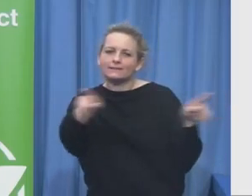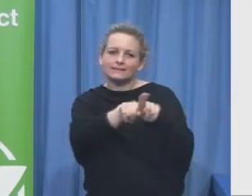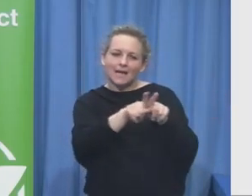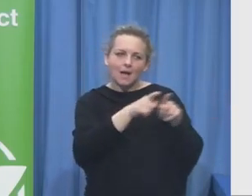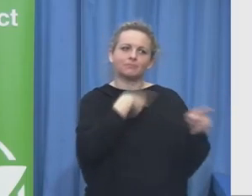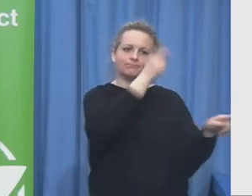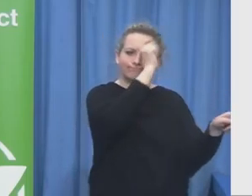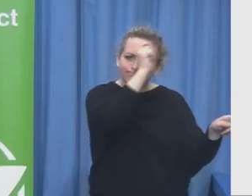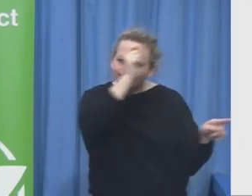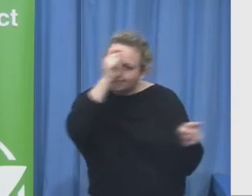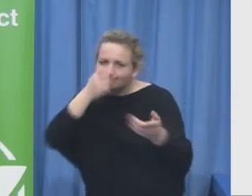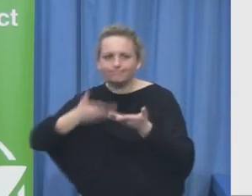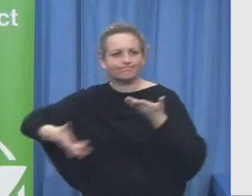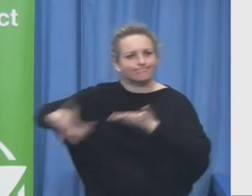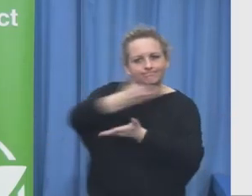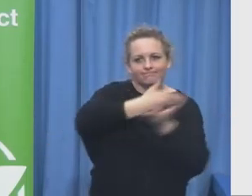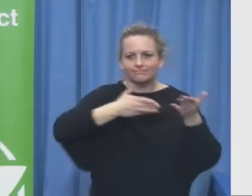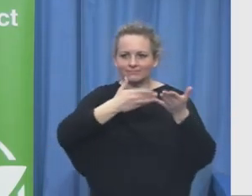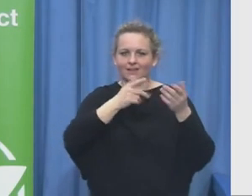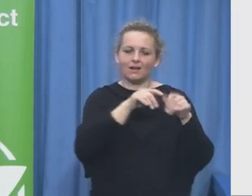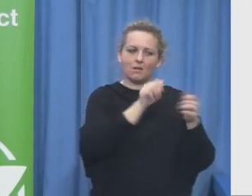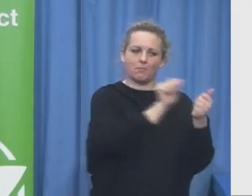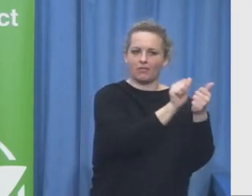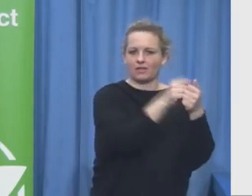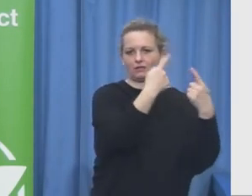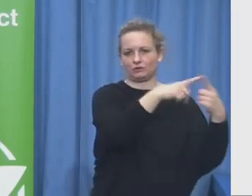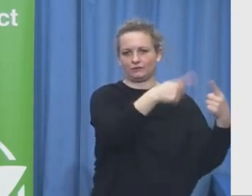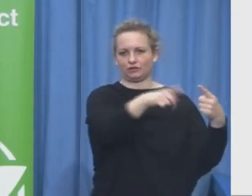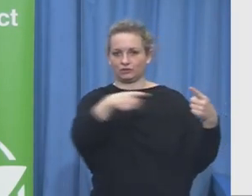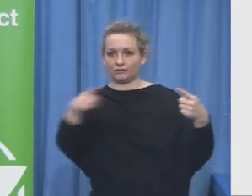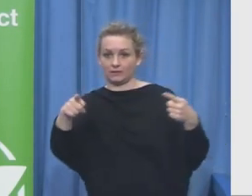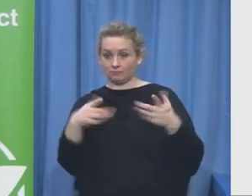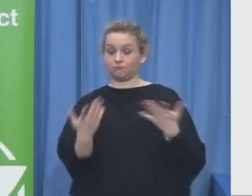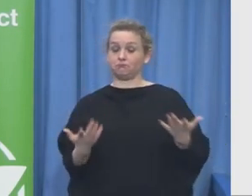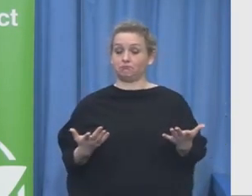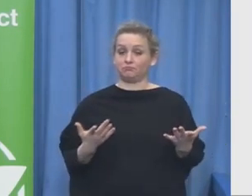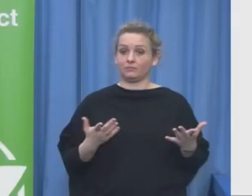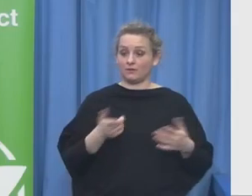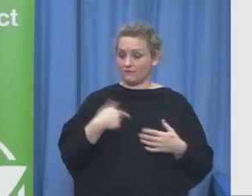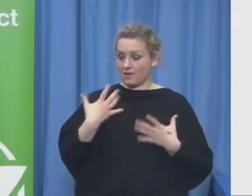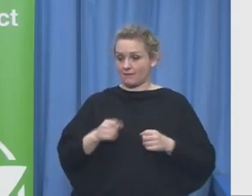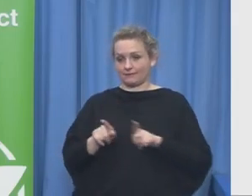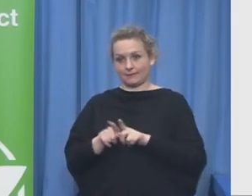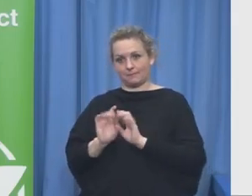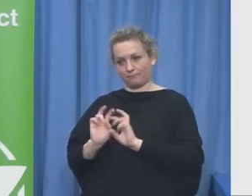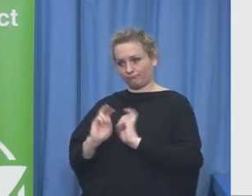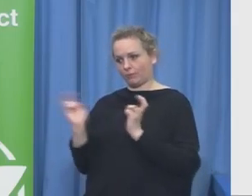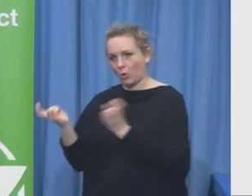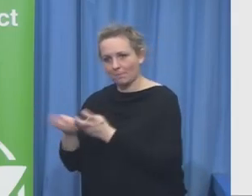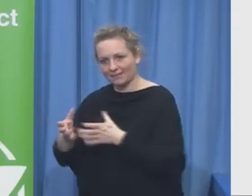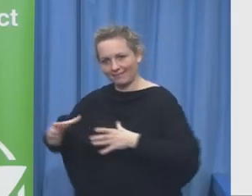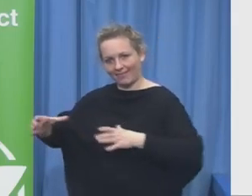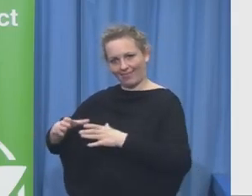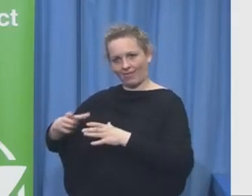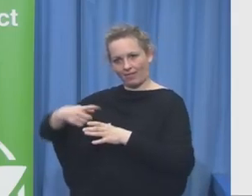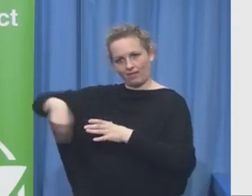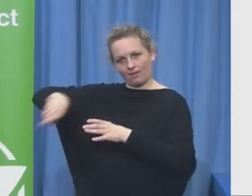partnership so we create a committee together which again it's not usual but it's possible we create